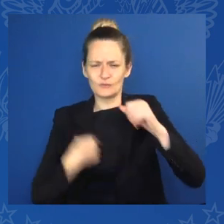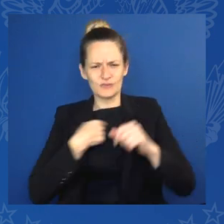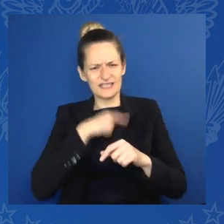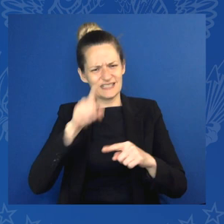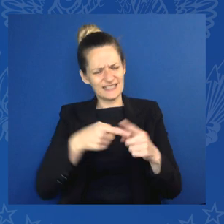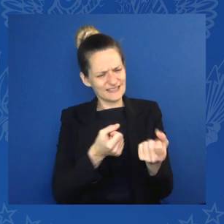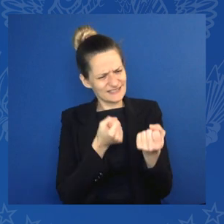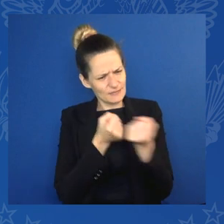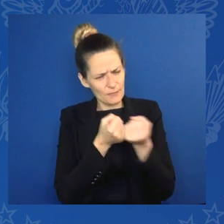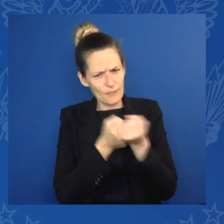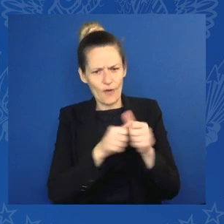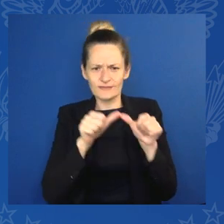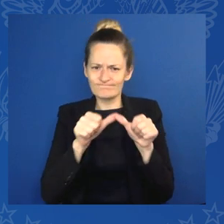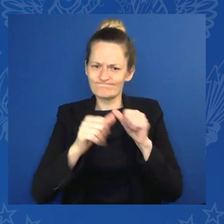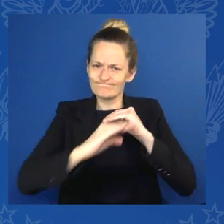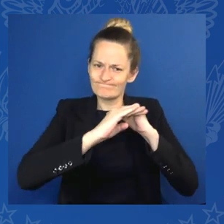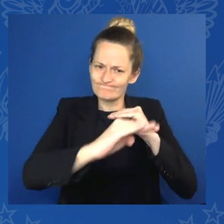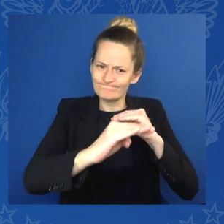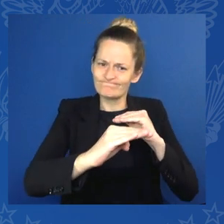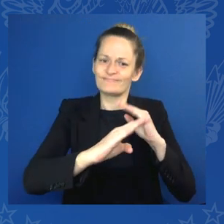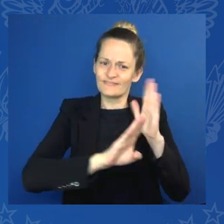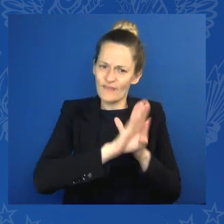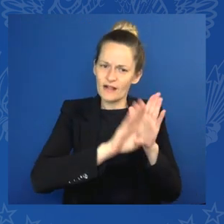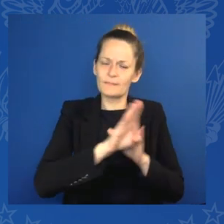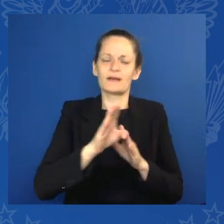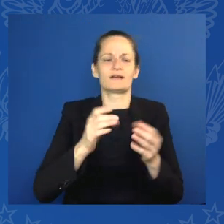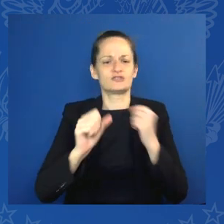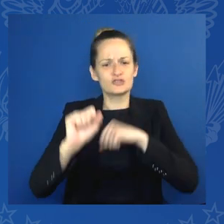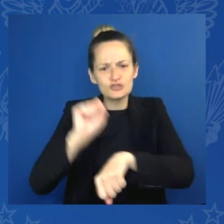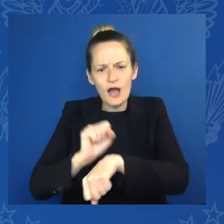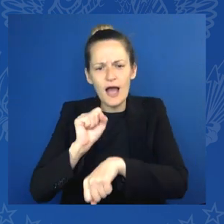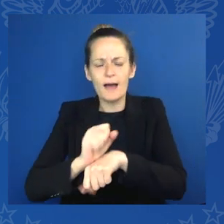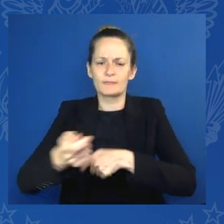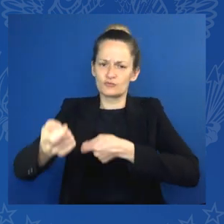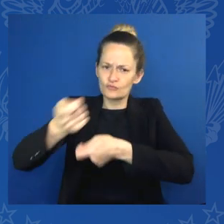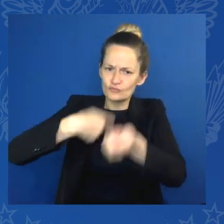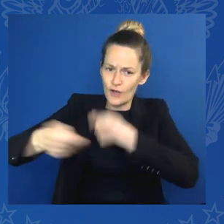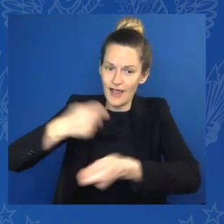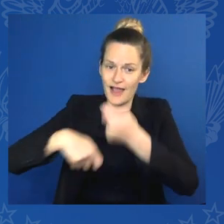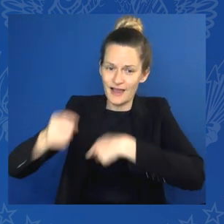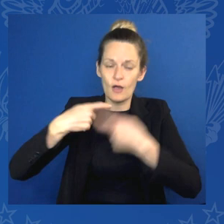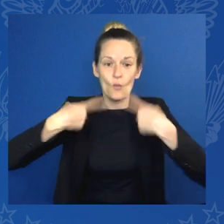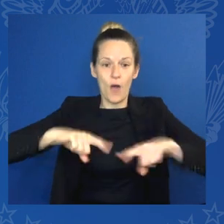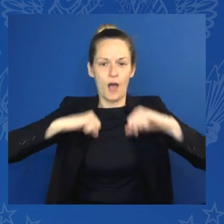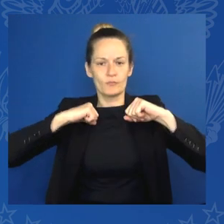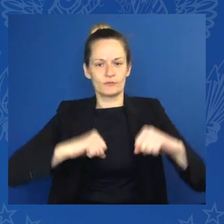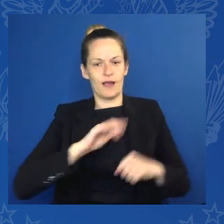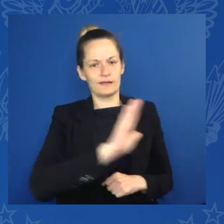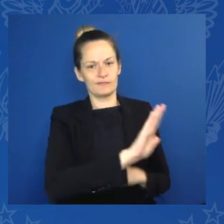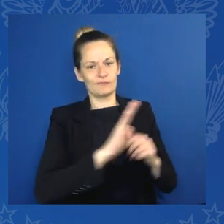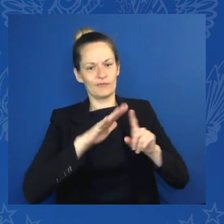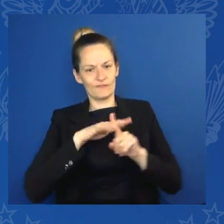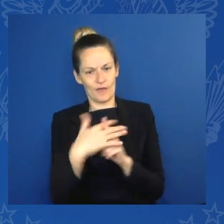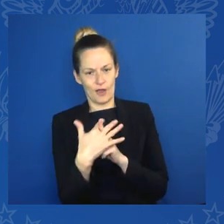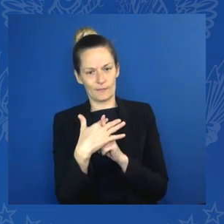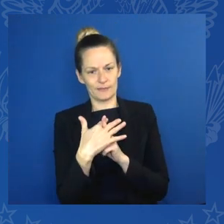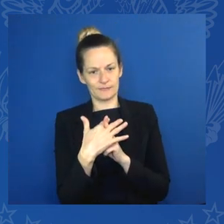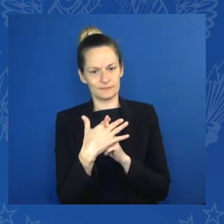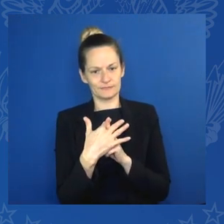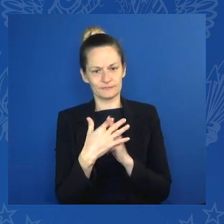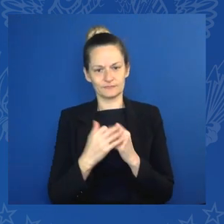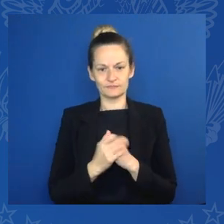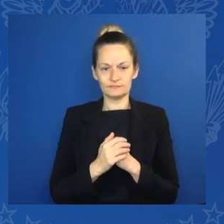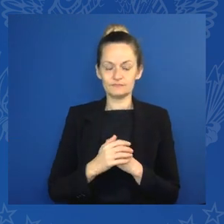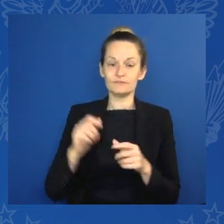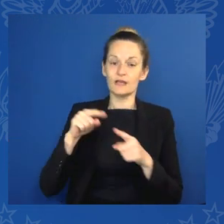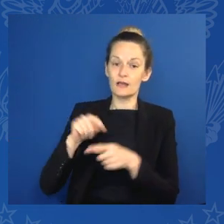I was just at the Commonwealth Heads of Government meeting in Rwanda this week with Prime Minister Boris Johnson, where we had the opportunity to talk about